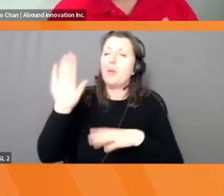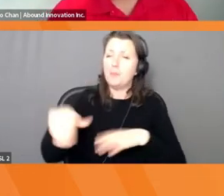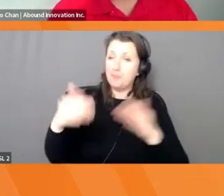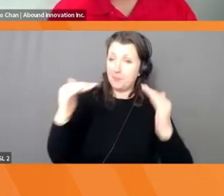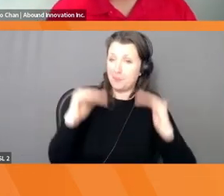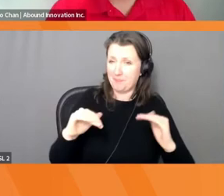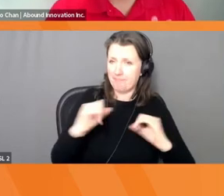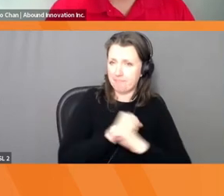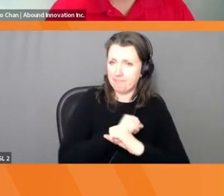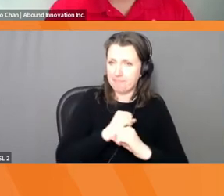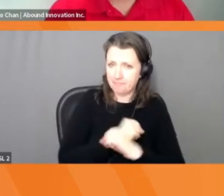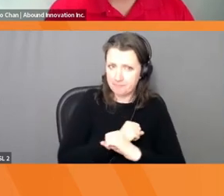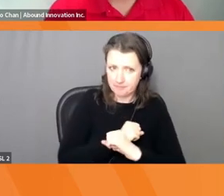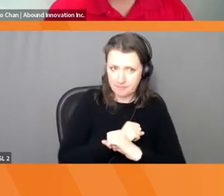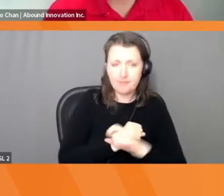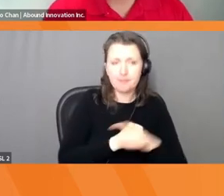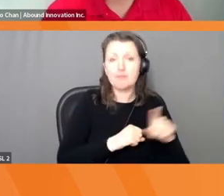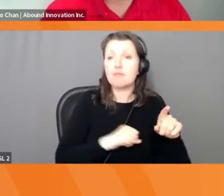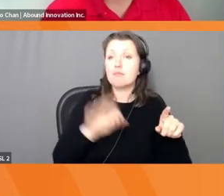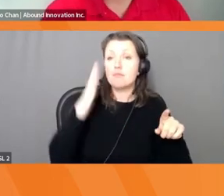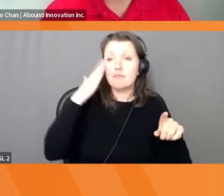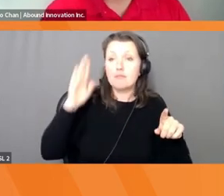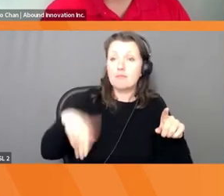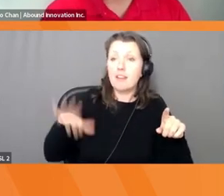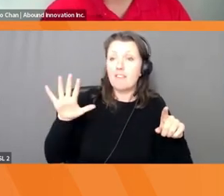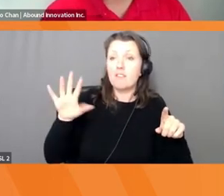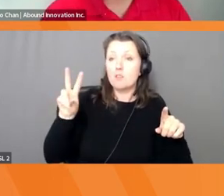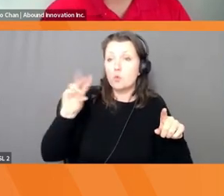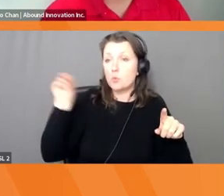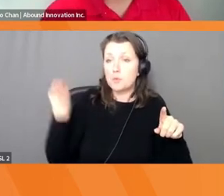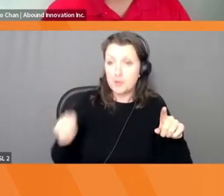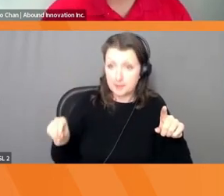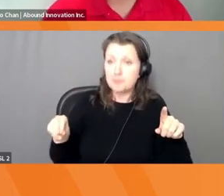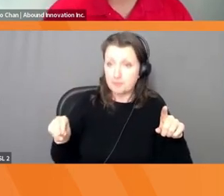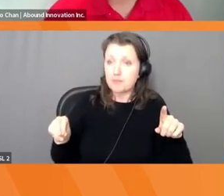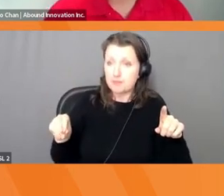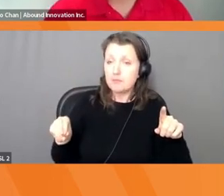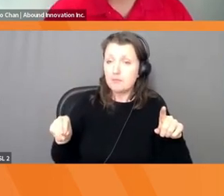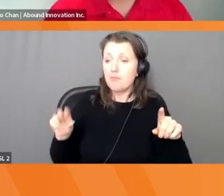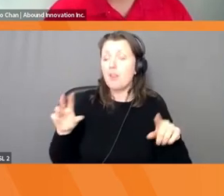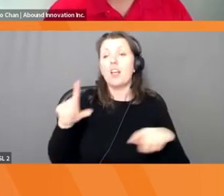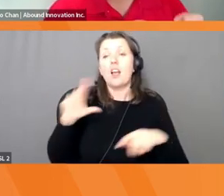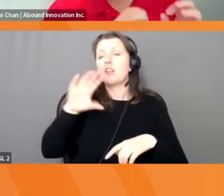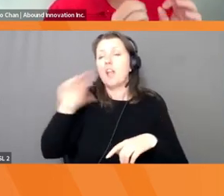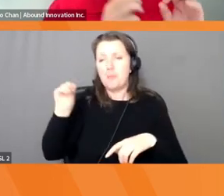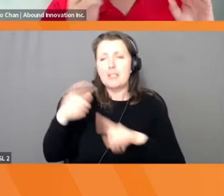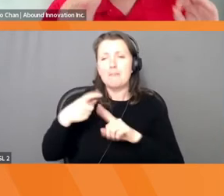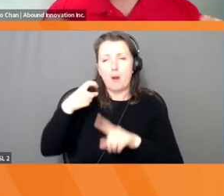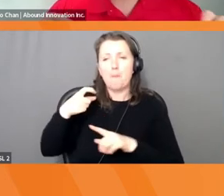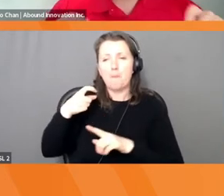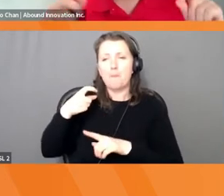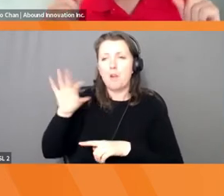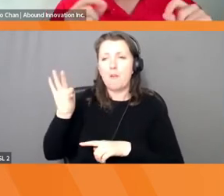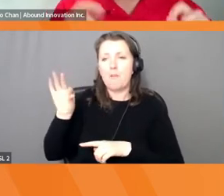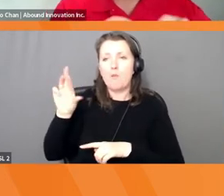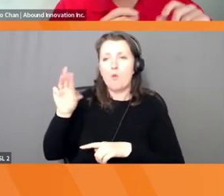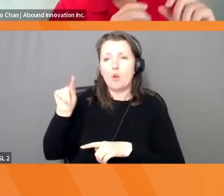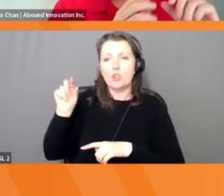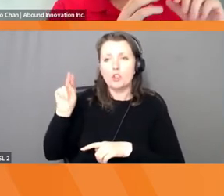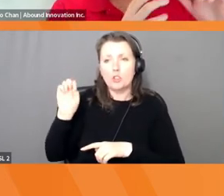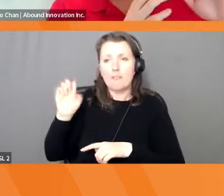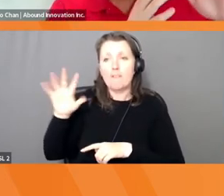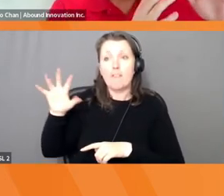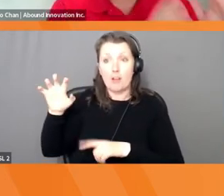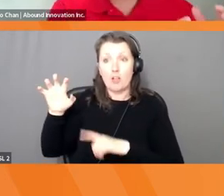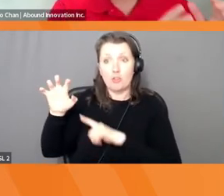52% of Fortune 500 companies from the year 2000 are extinct. Like just let that settle in over half